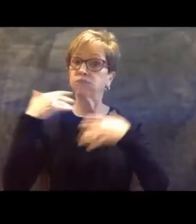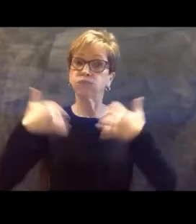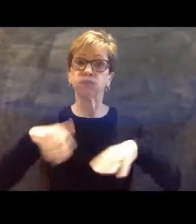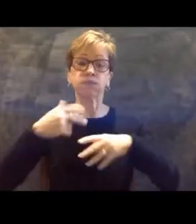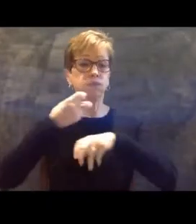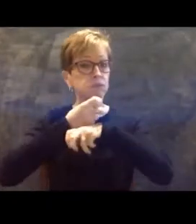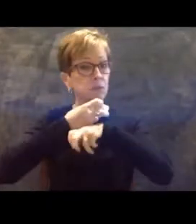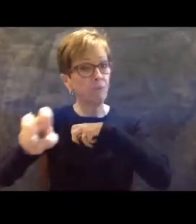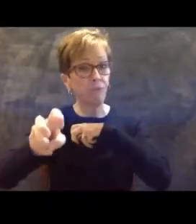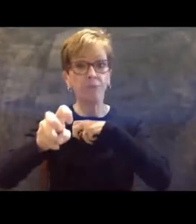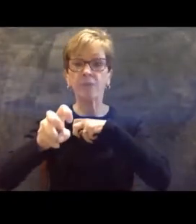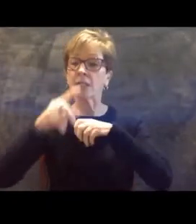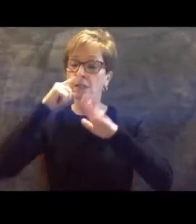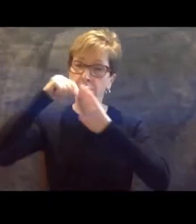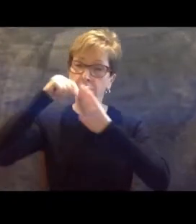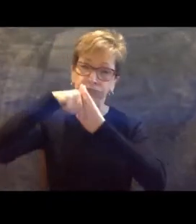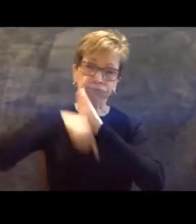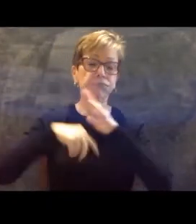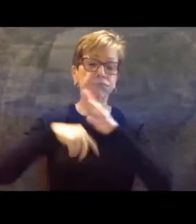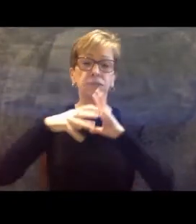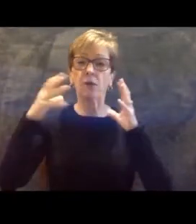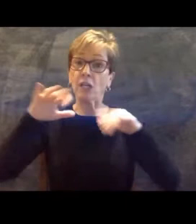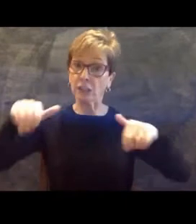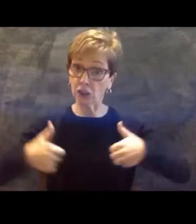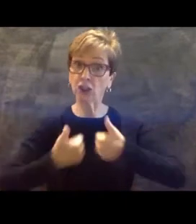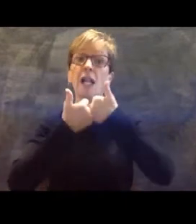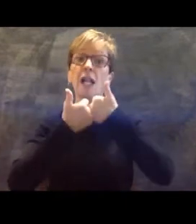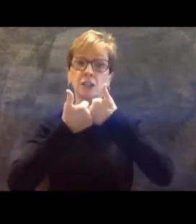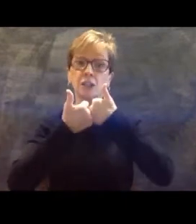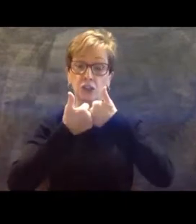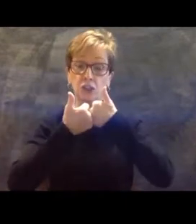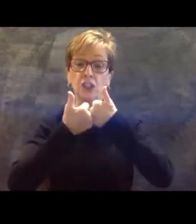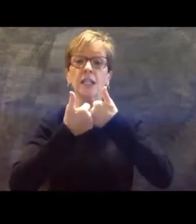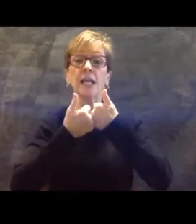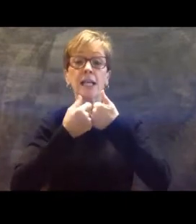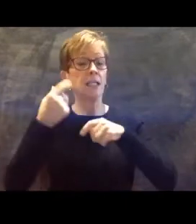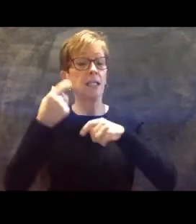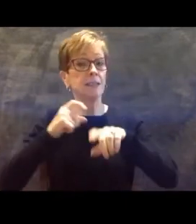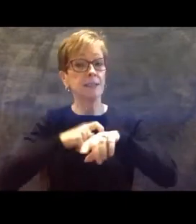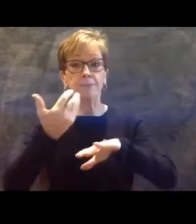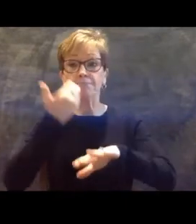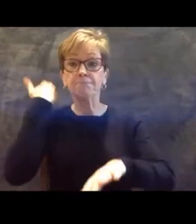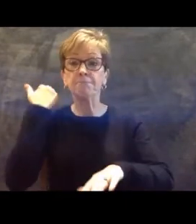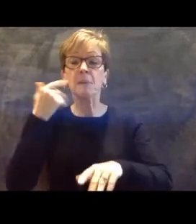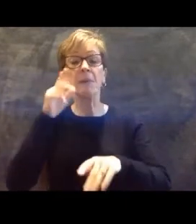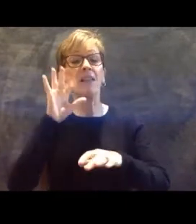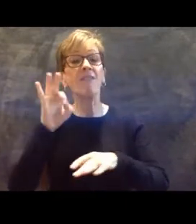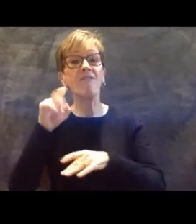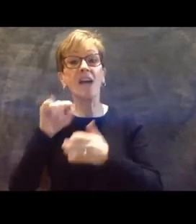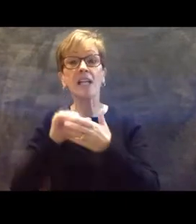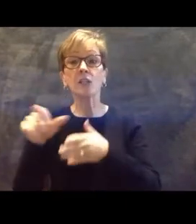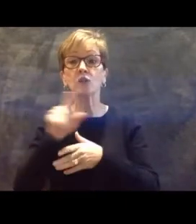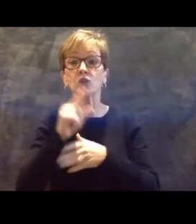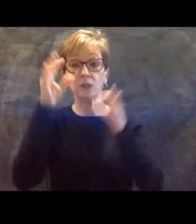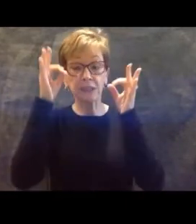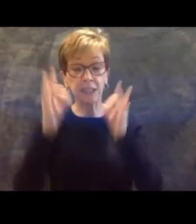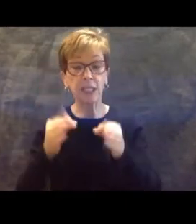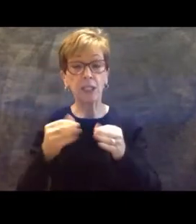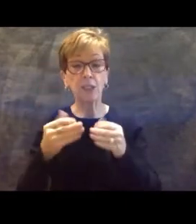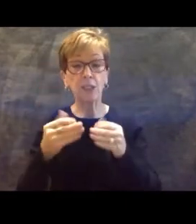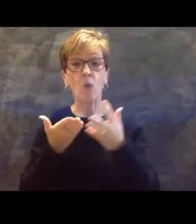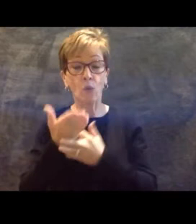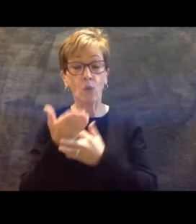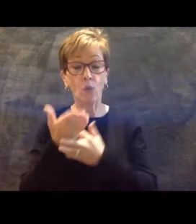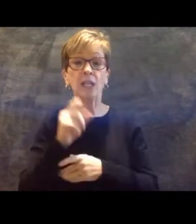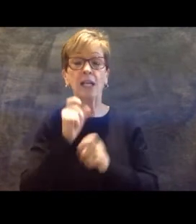intense, it's challenging, and it's time-consuming. And the fact that you've all chosen to go through this process and that you've been awarded your National